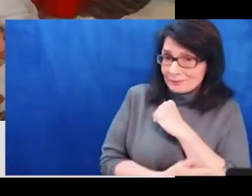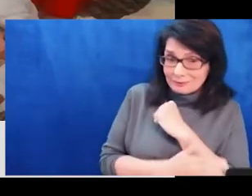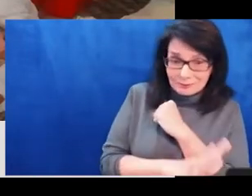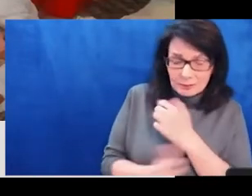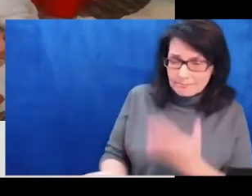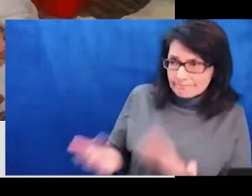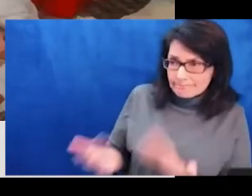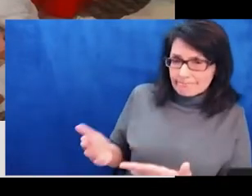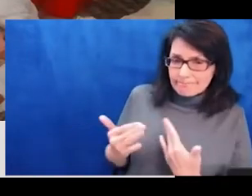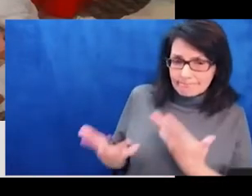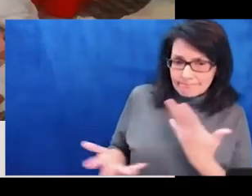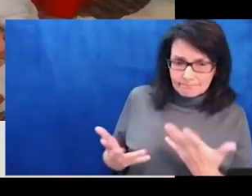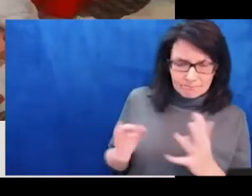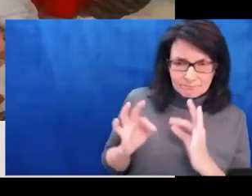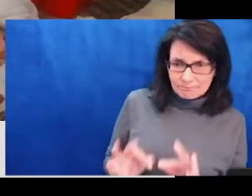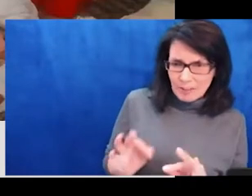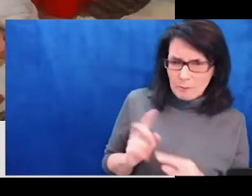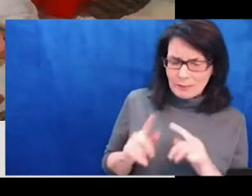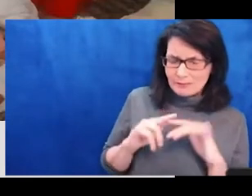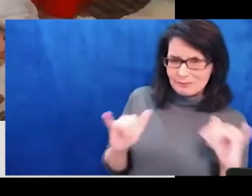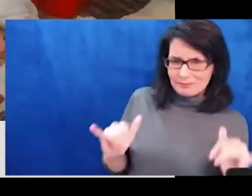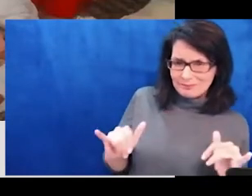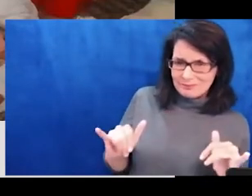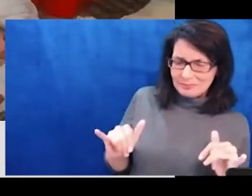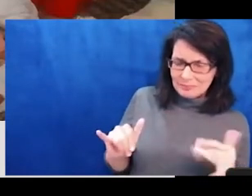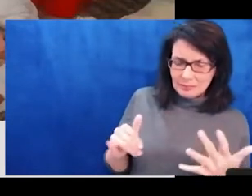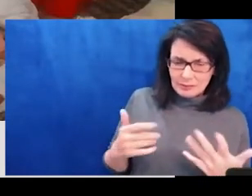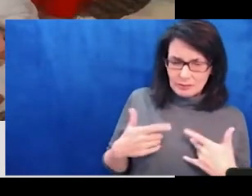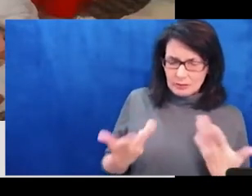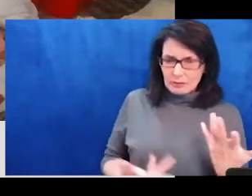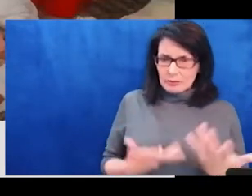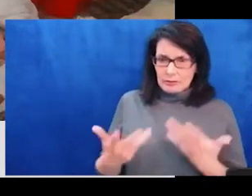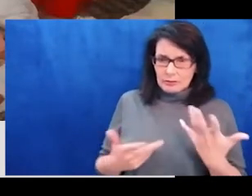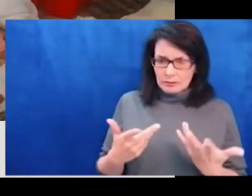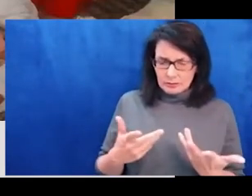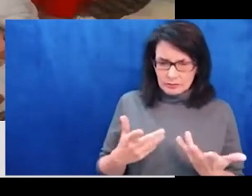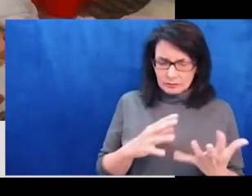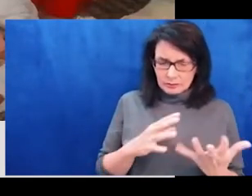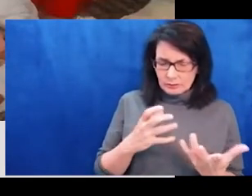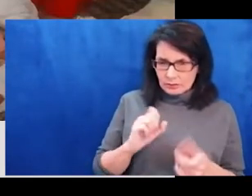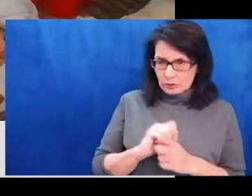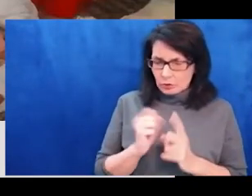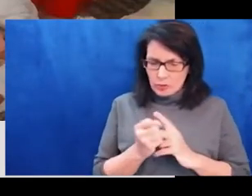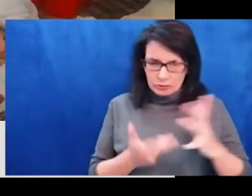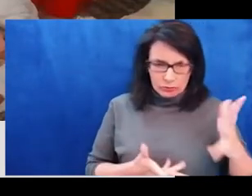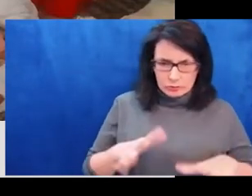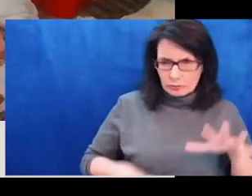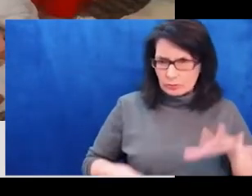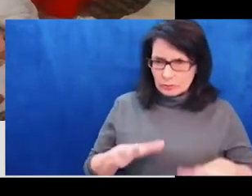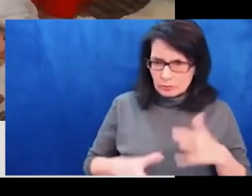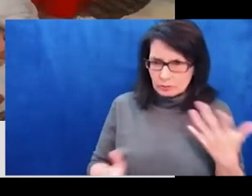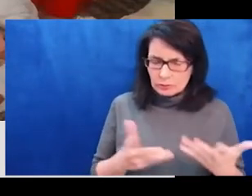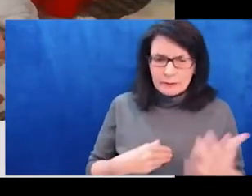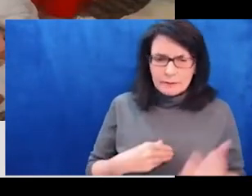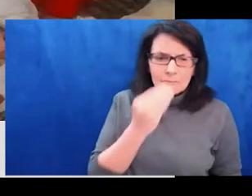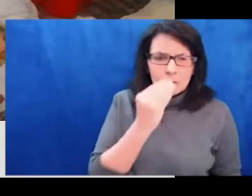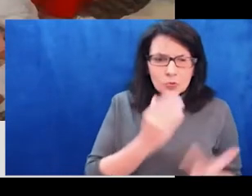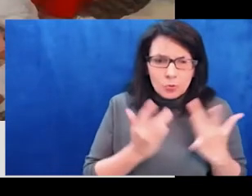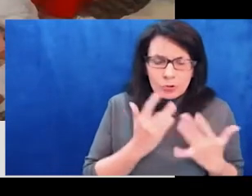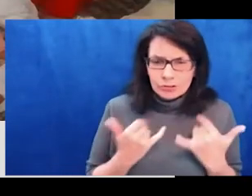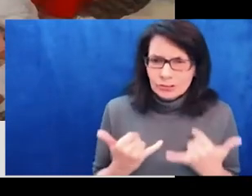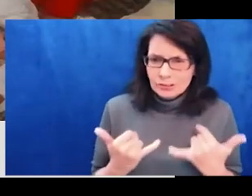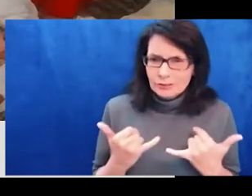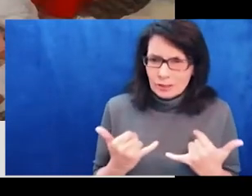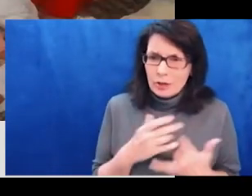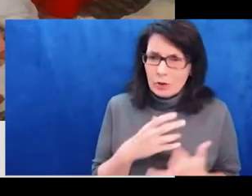over the country, many of whom are looking to go further west to Poland, some to other European countries.